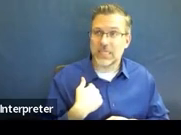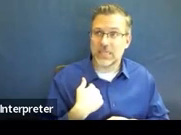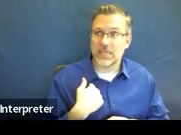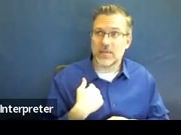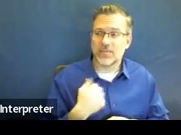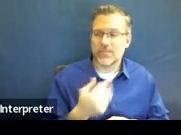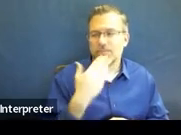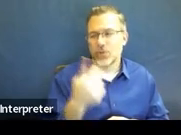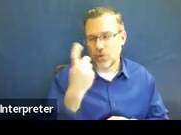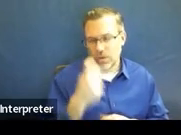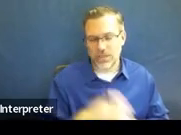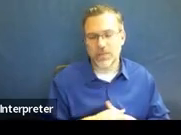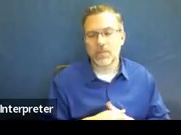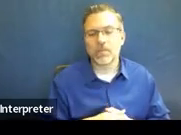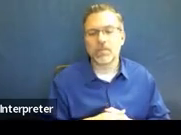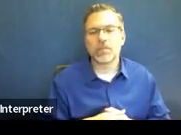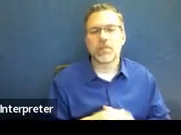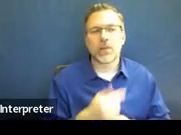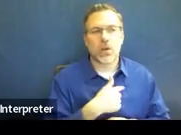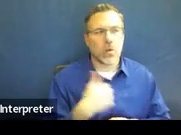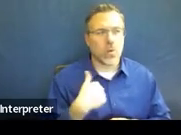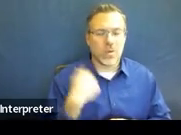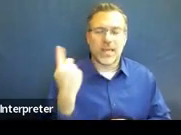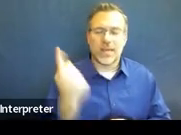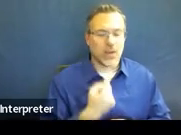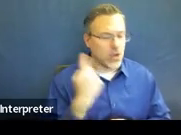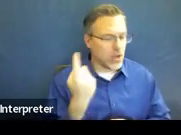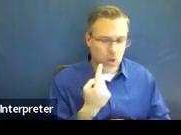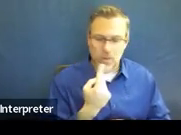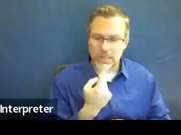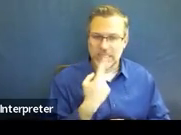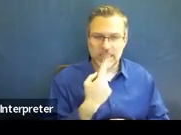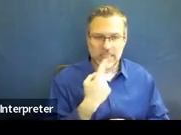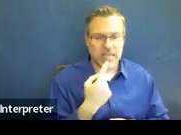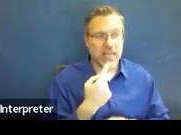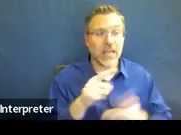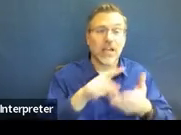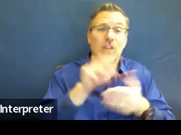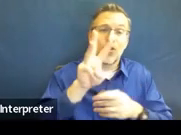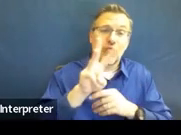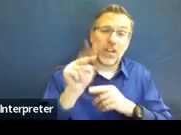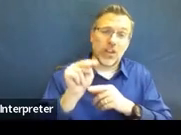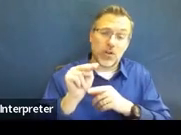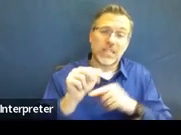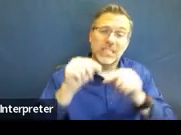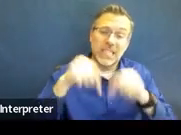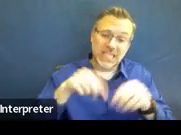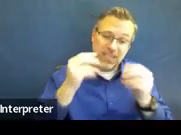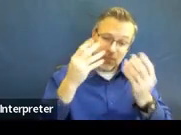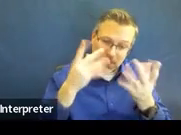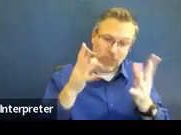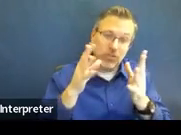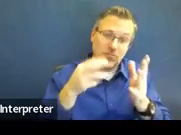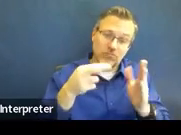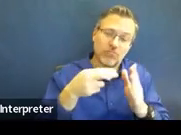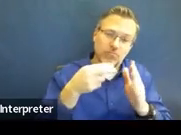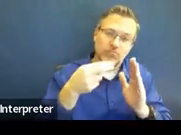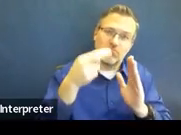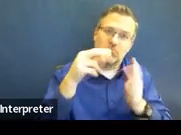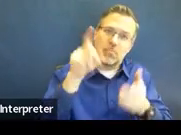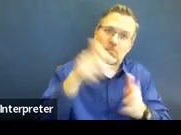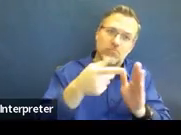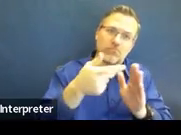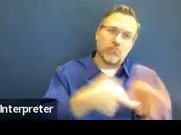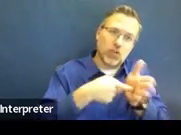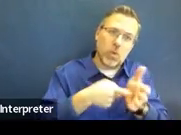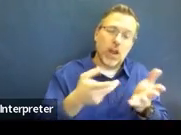good question. We always say about the written notice, like, this information is regulatory. It's important, of course. But if we can find the